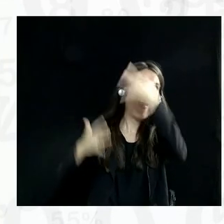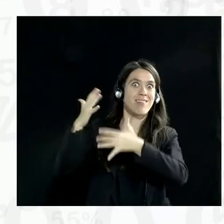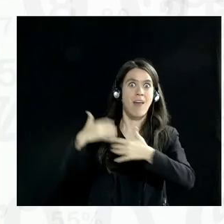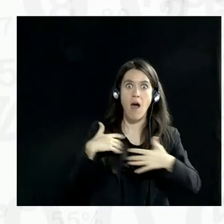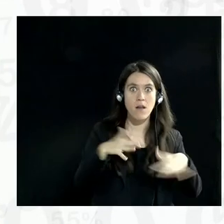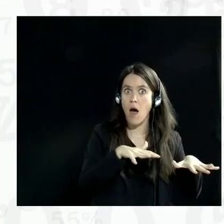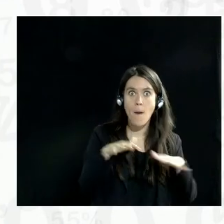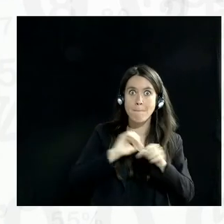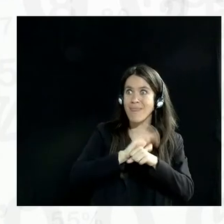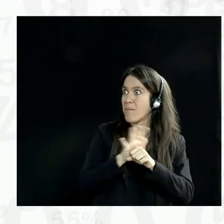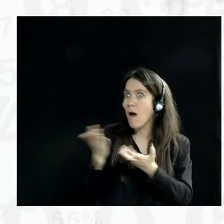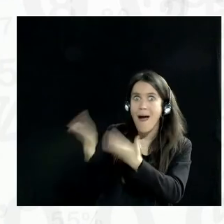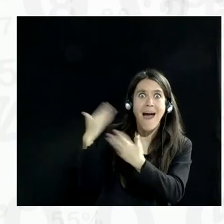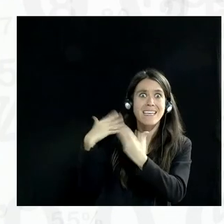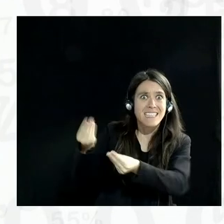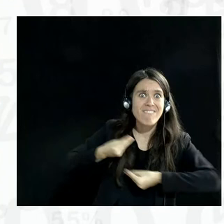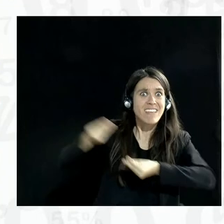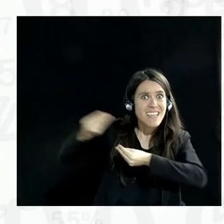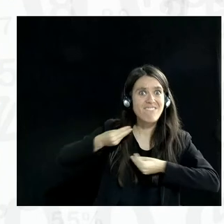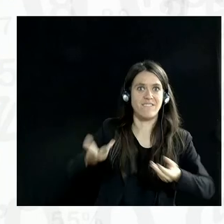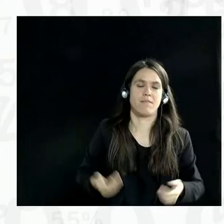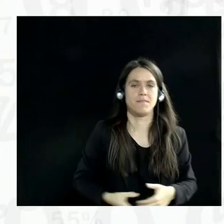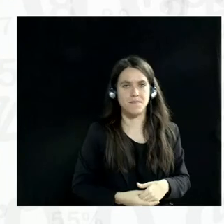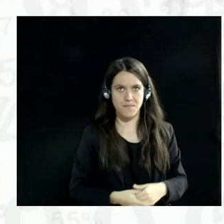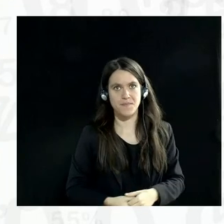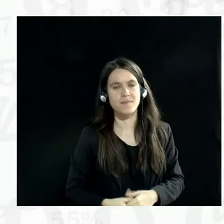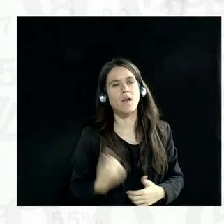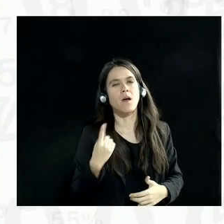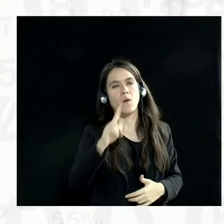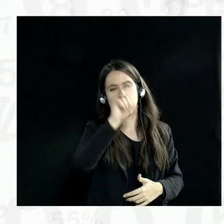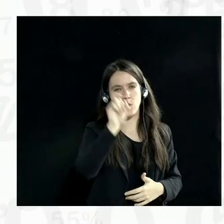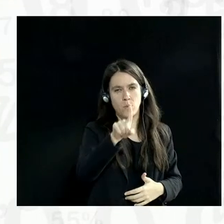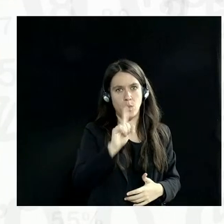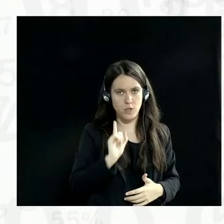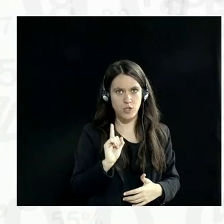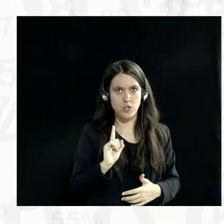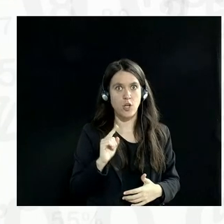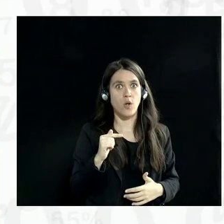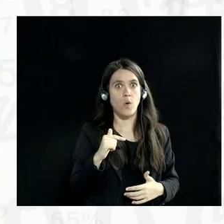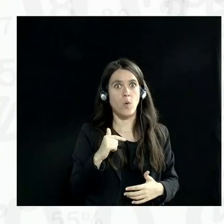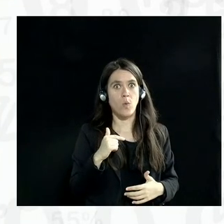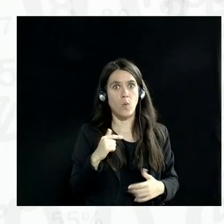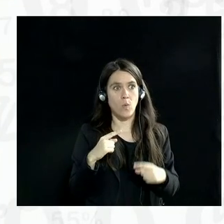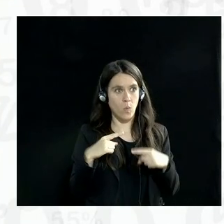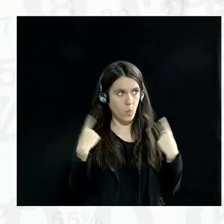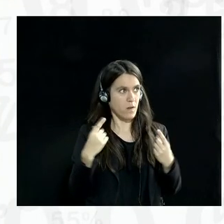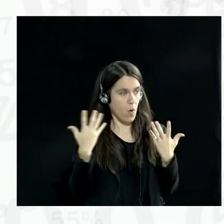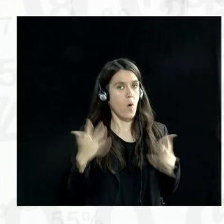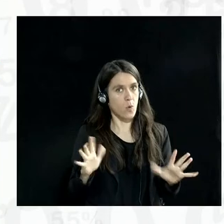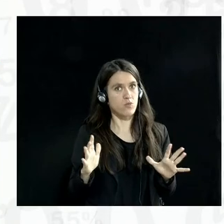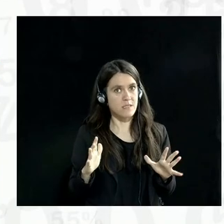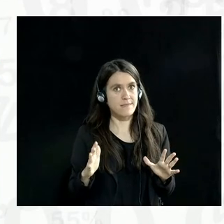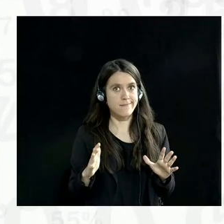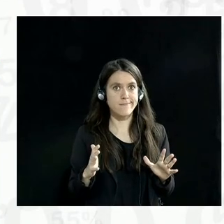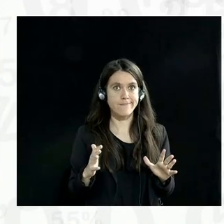pandemic. One of the things I just wanted to ask your question about, is that when when we've applied this in in